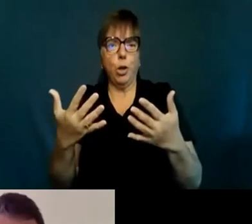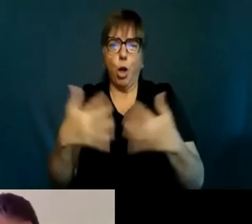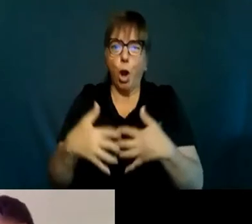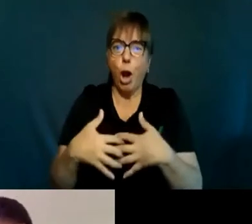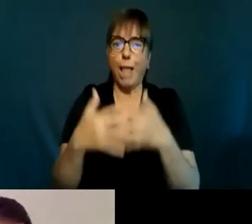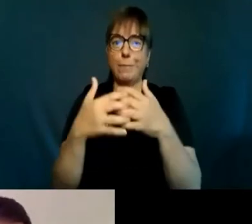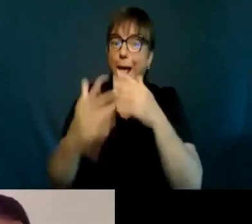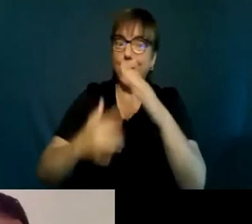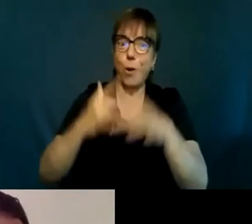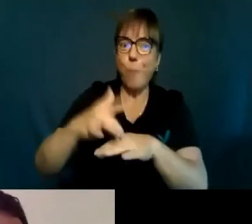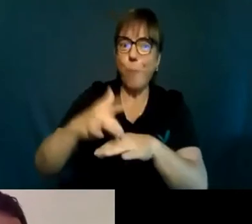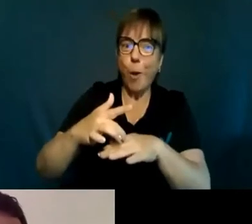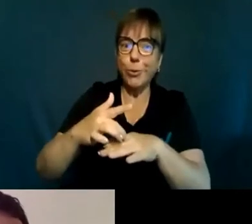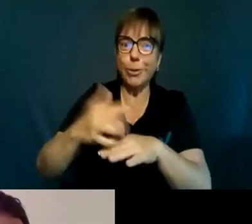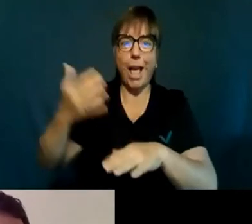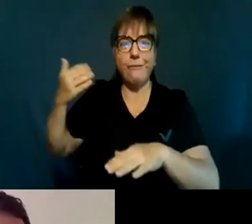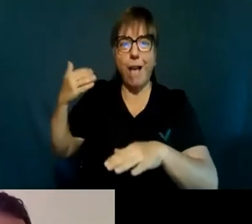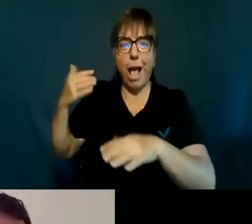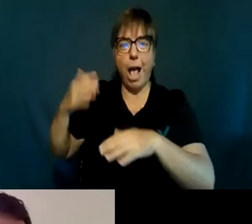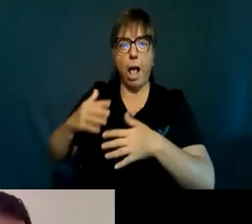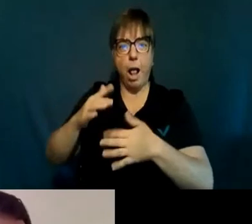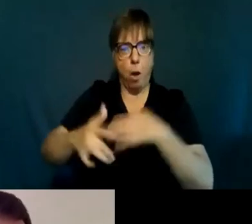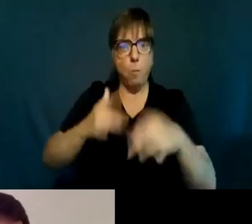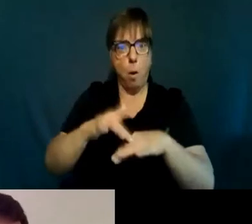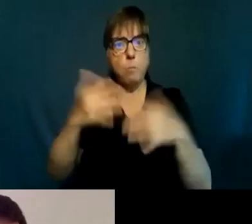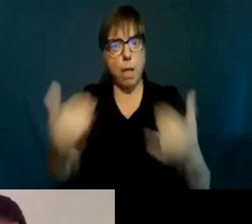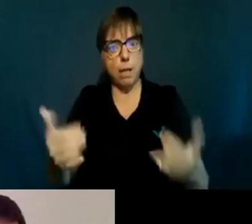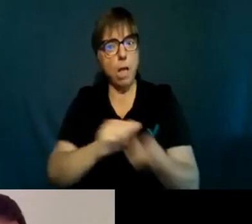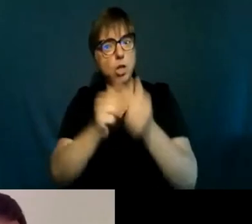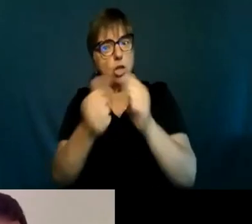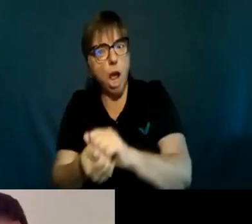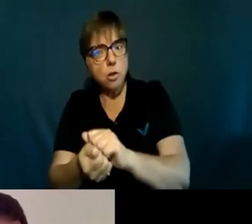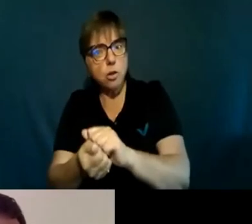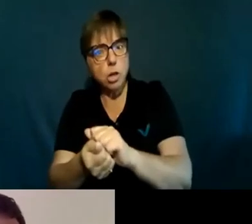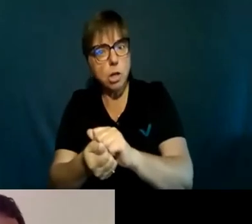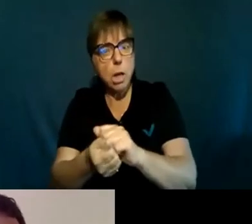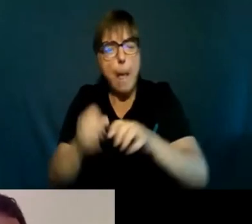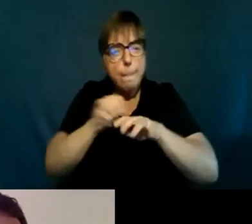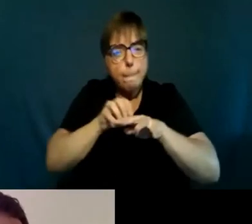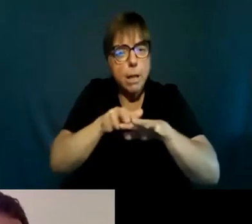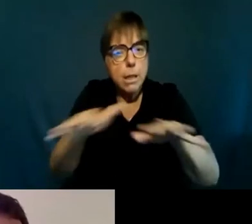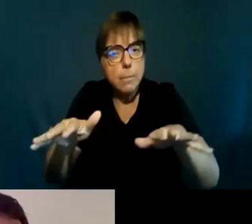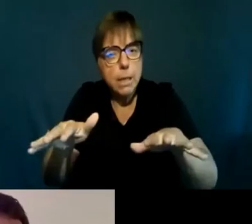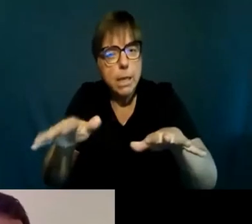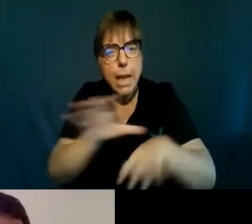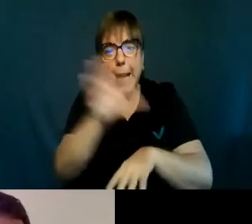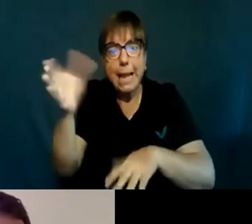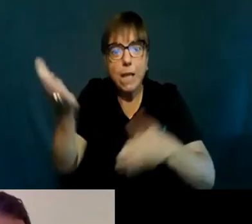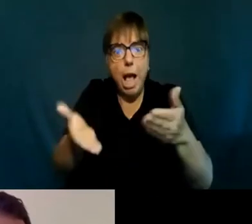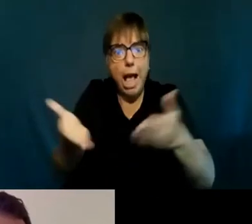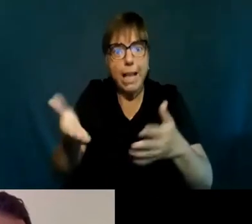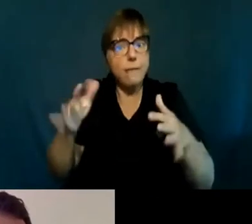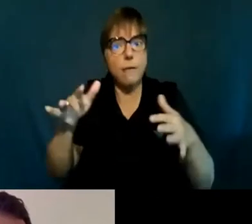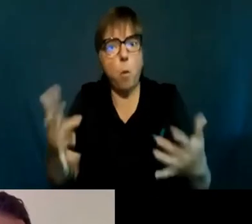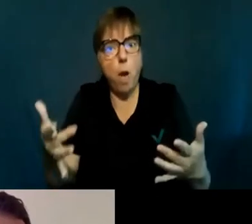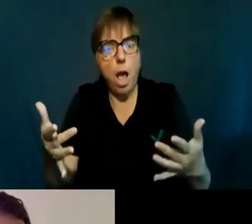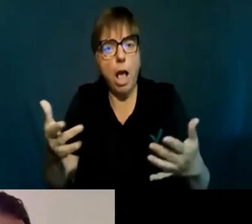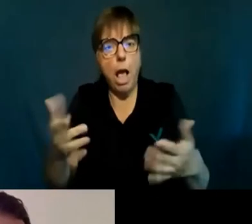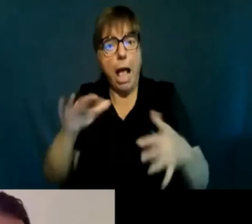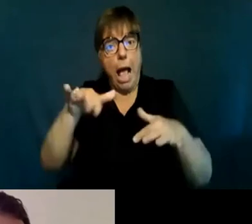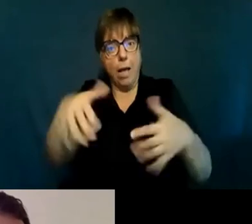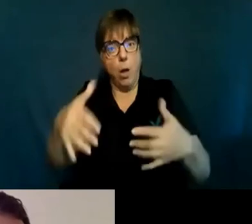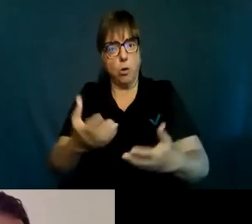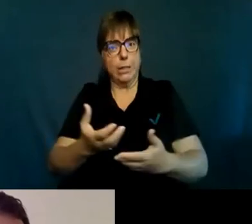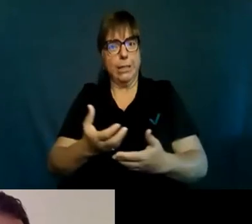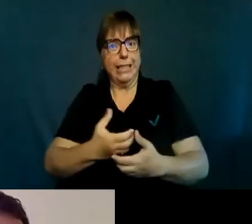will be, in a way or another, very changed. The pandemic is coming to Canada immediately after a crisis, we would say, and